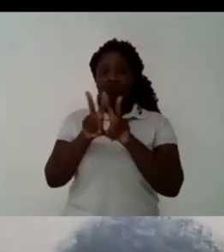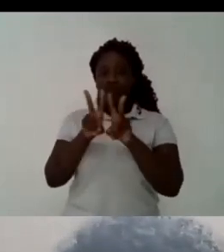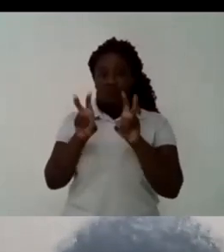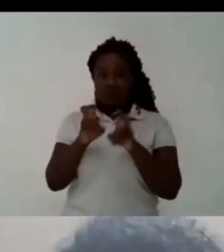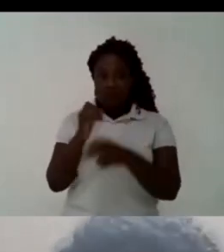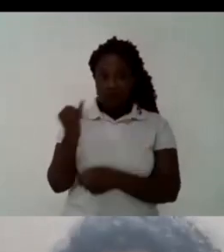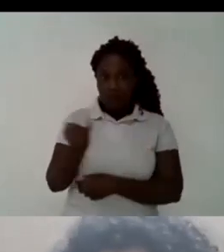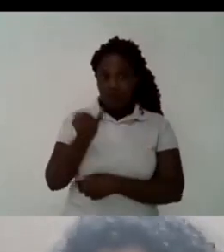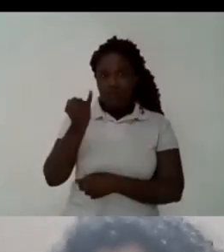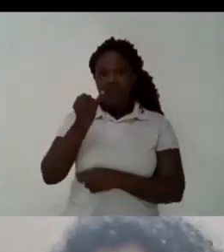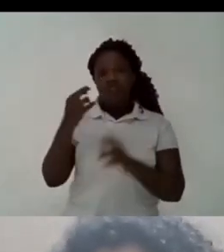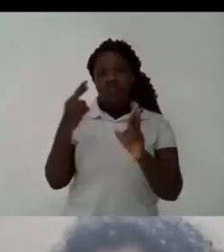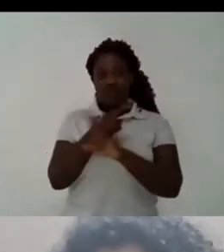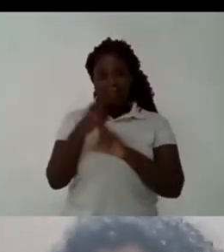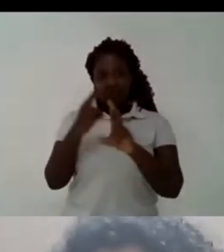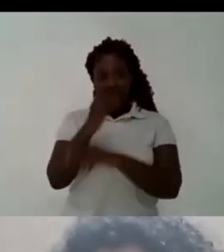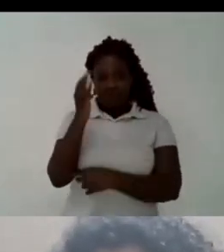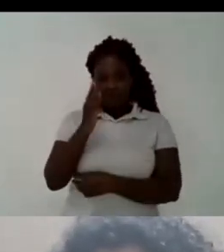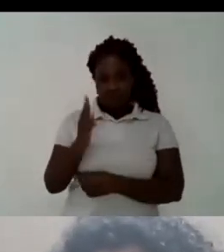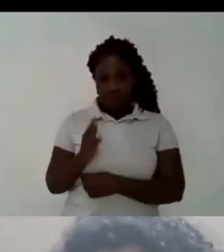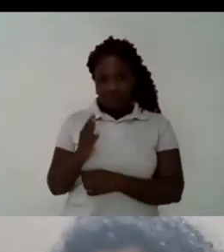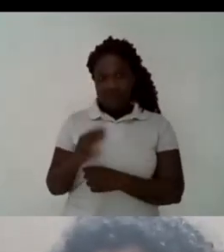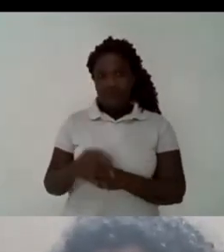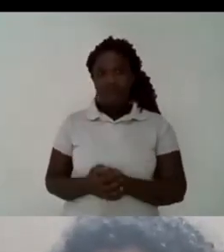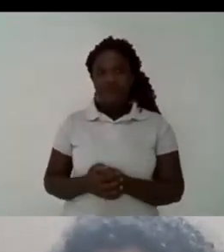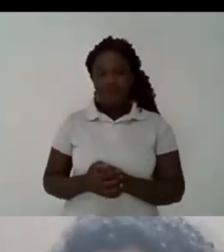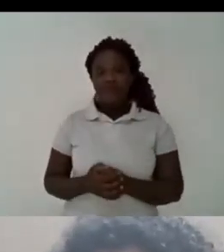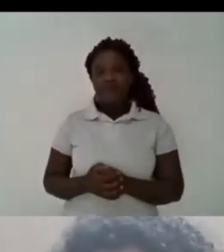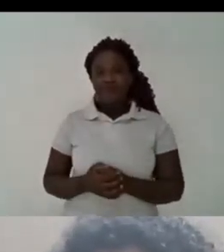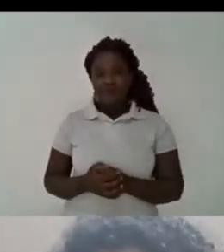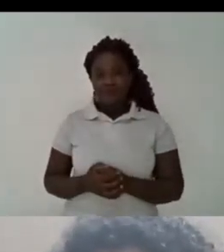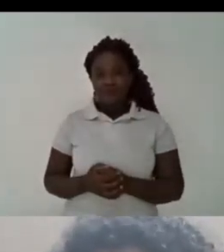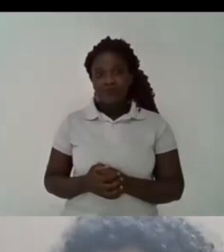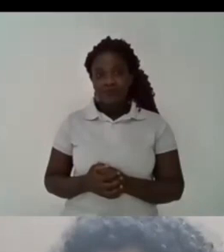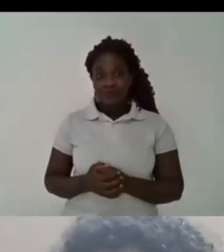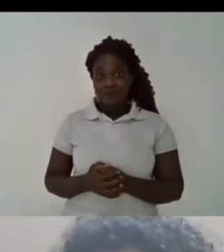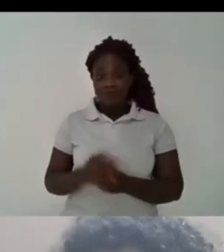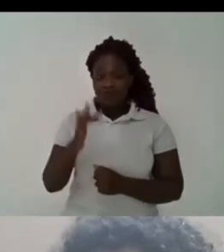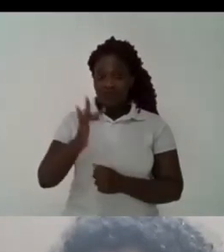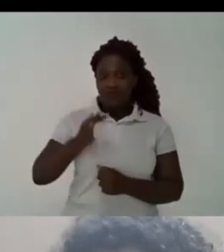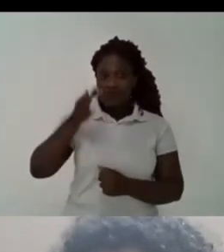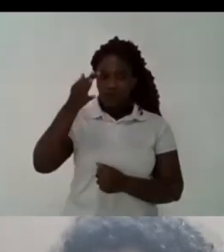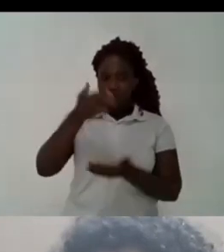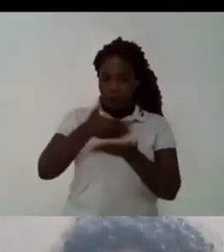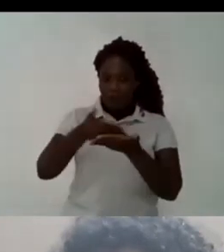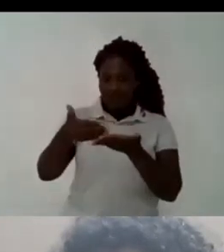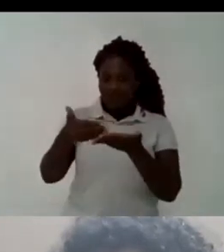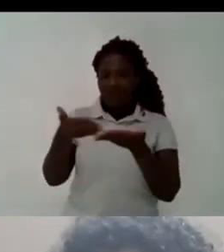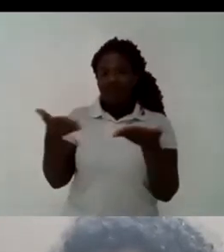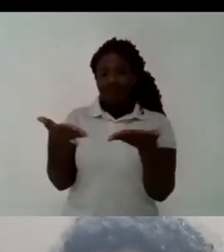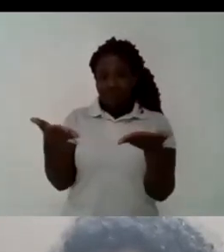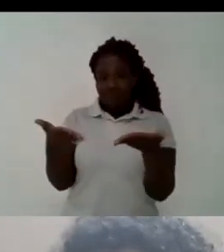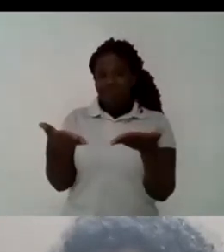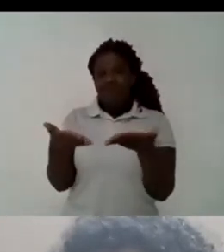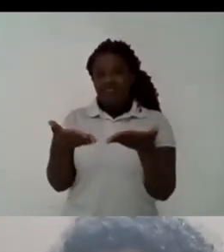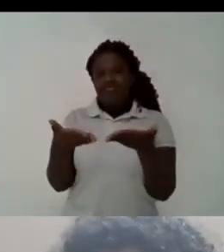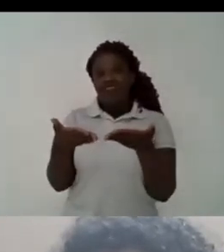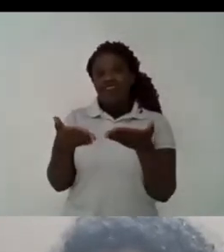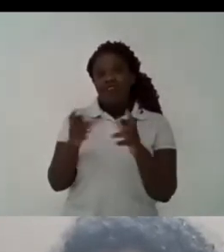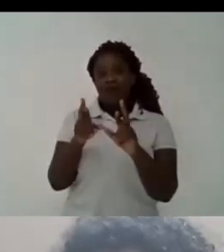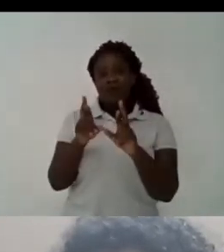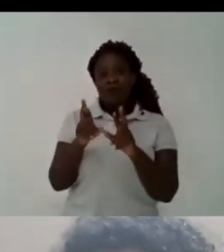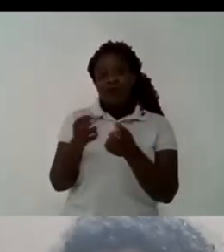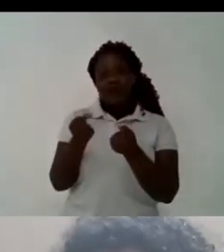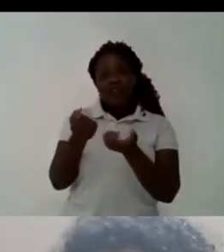um we hope to see all of you and of course debate and have this dialogue about